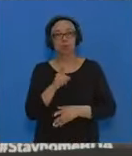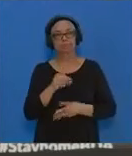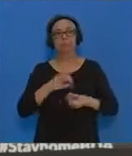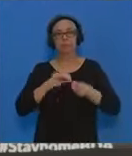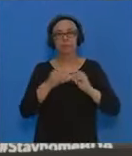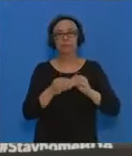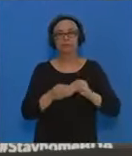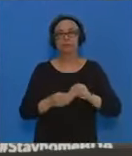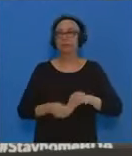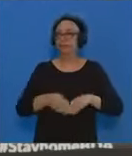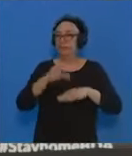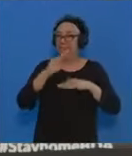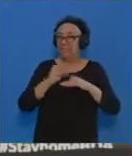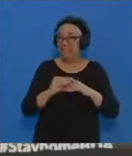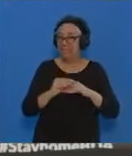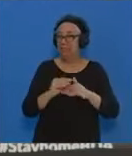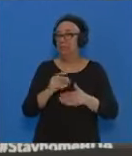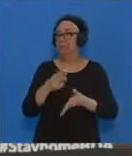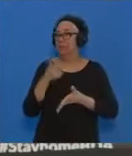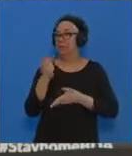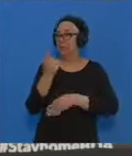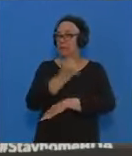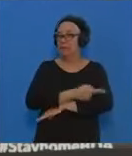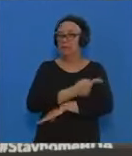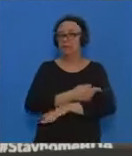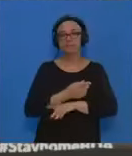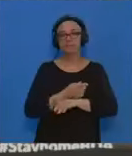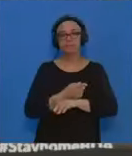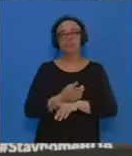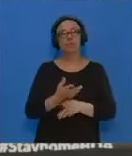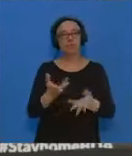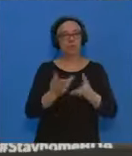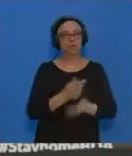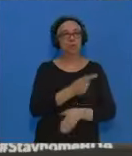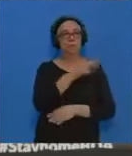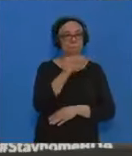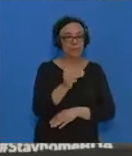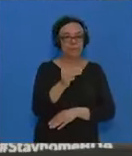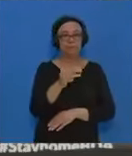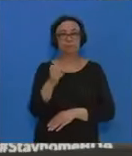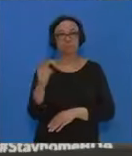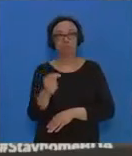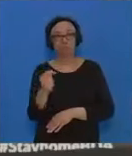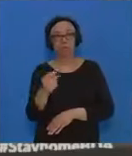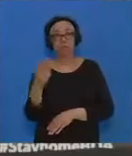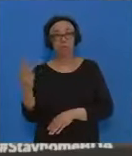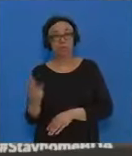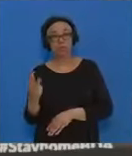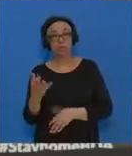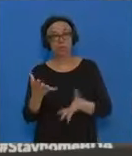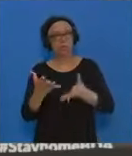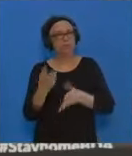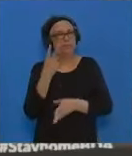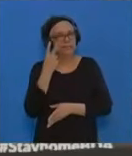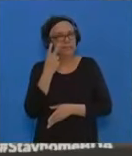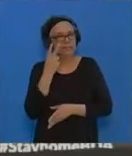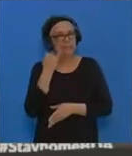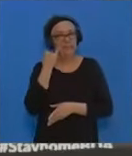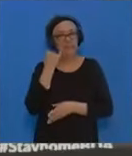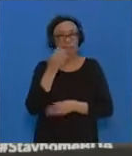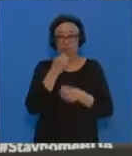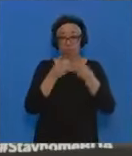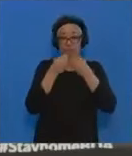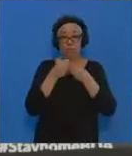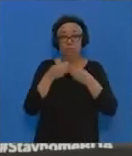which we had asked for from the major grocers to be on Monday, Tuesday, and Wednesday, and we wanted to see if the grocers would